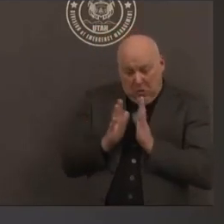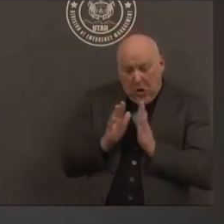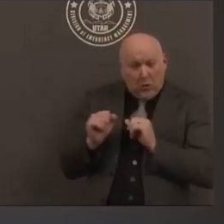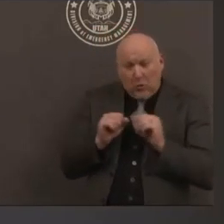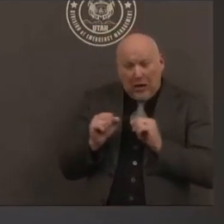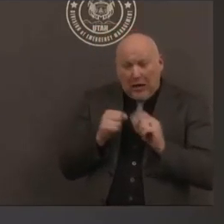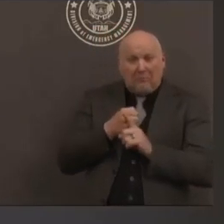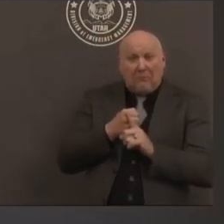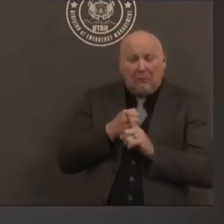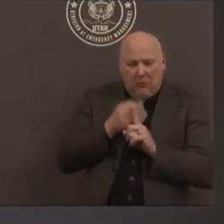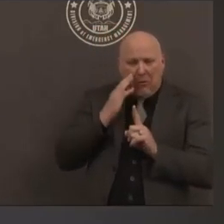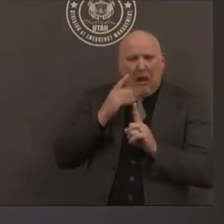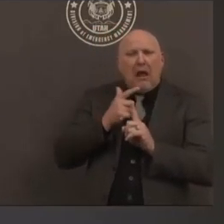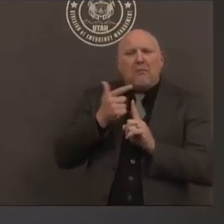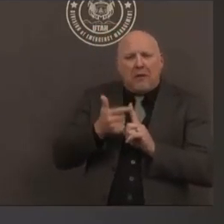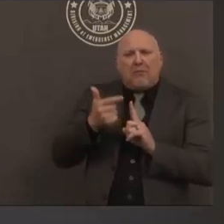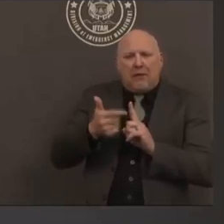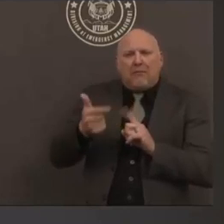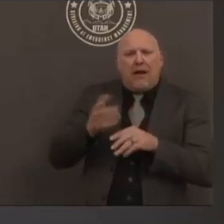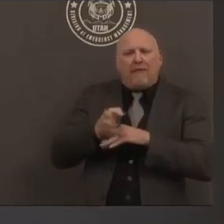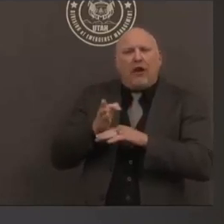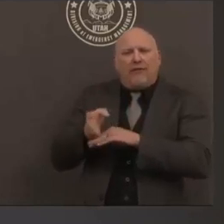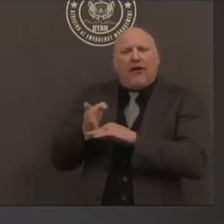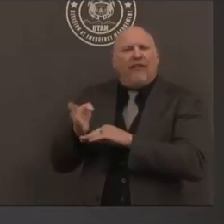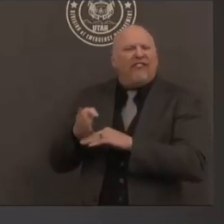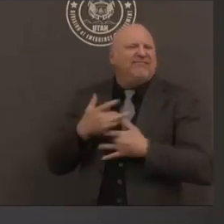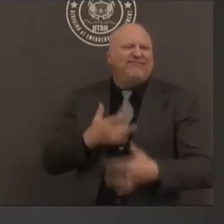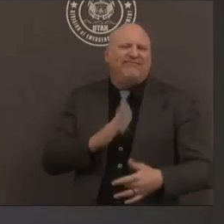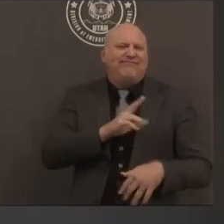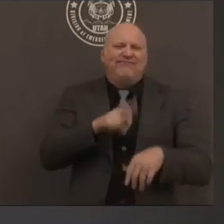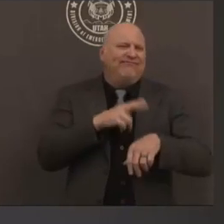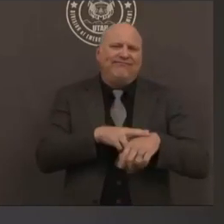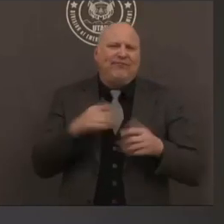with that i would be happy to answer any questions if there are some